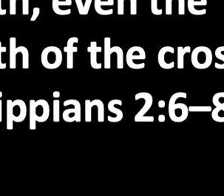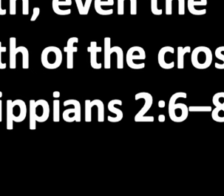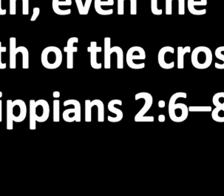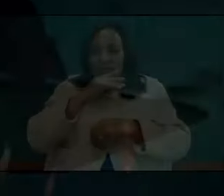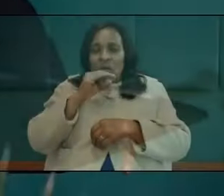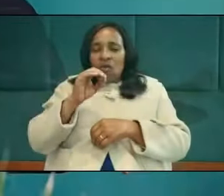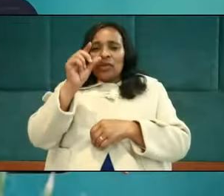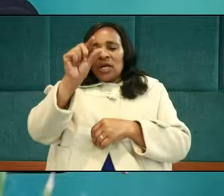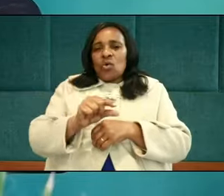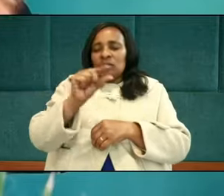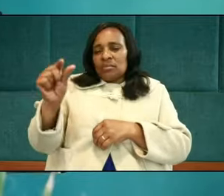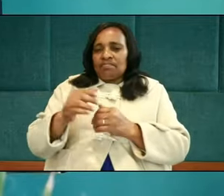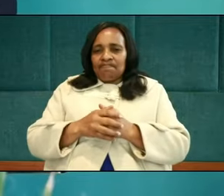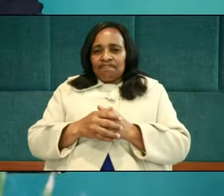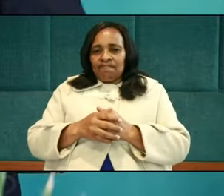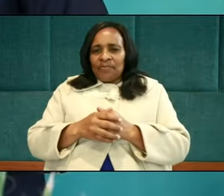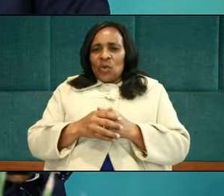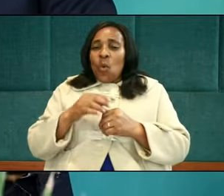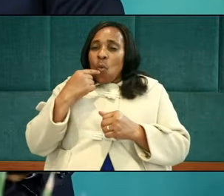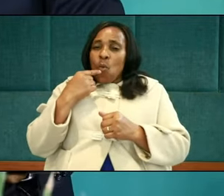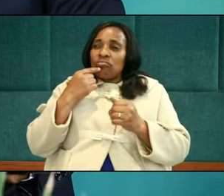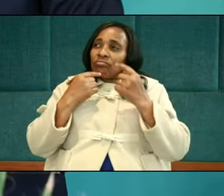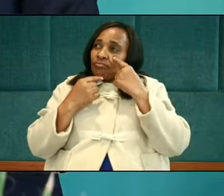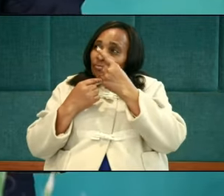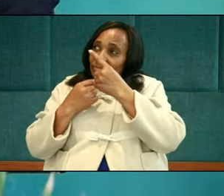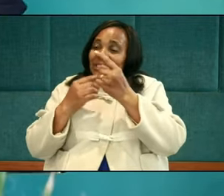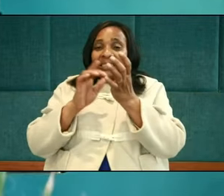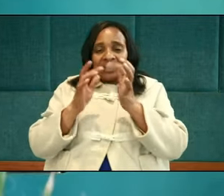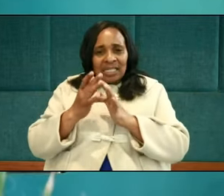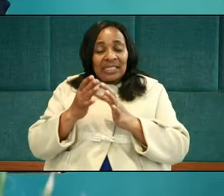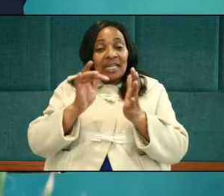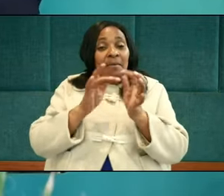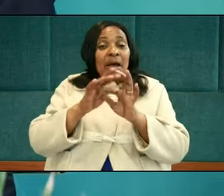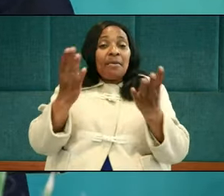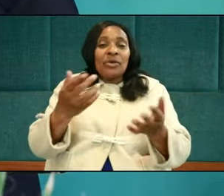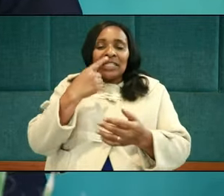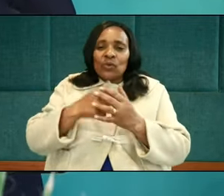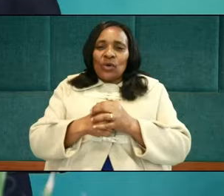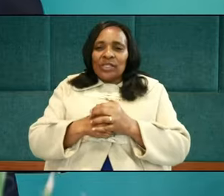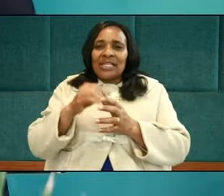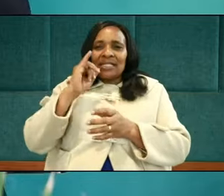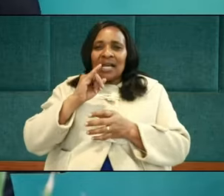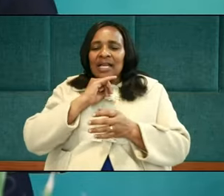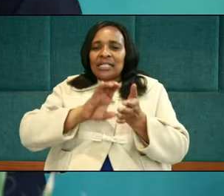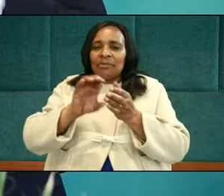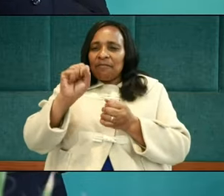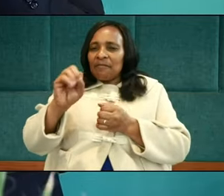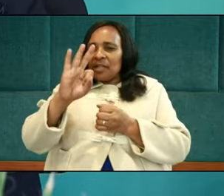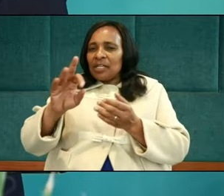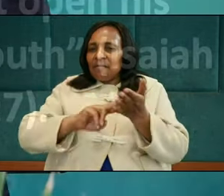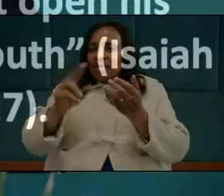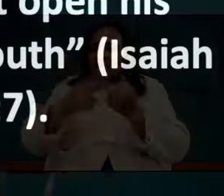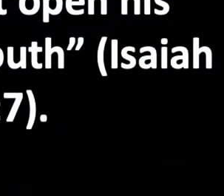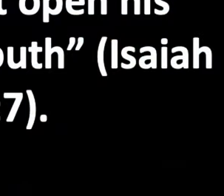of the cross. This is Jesus. The Bible says in Isaiah about him, chapter 53, verse 7,